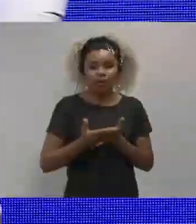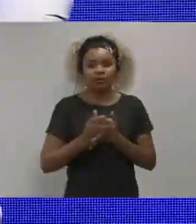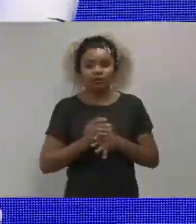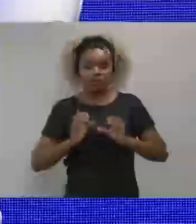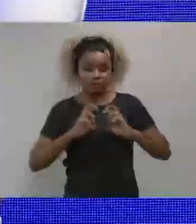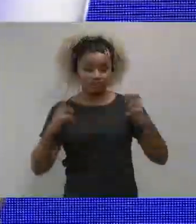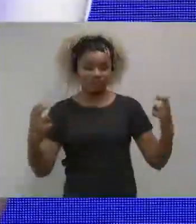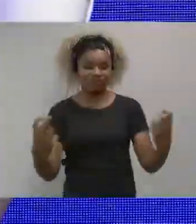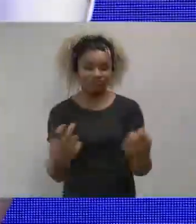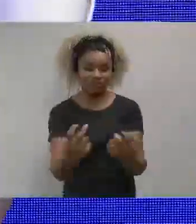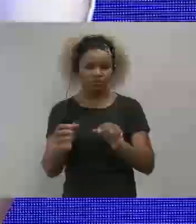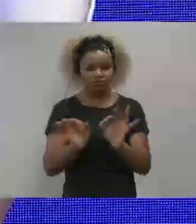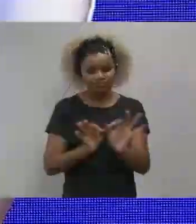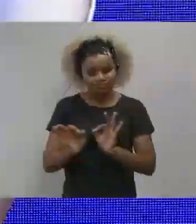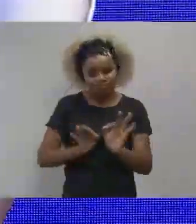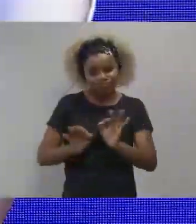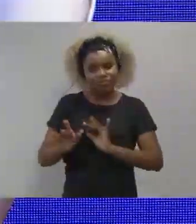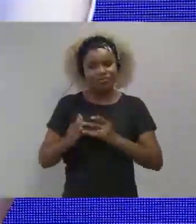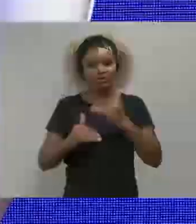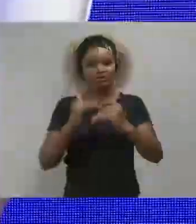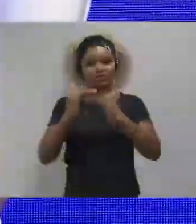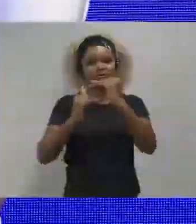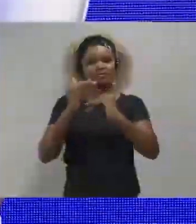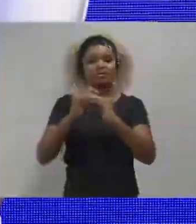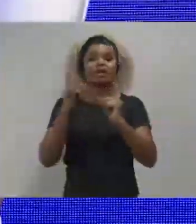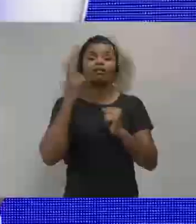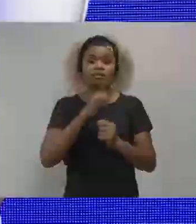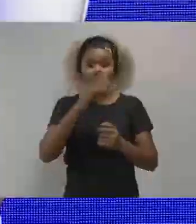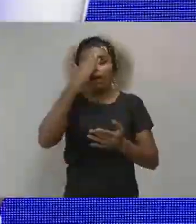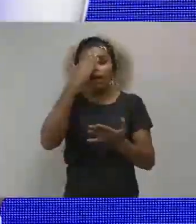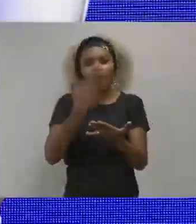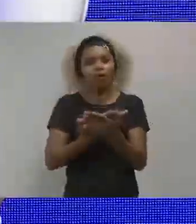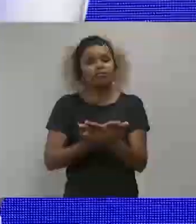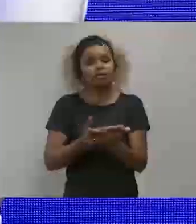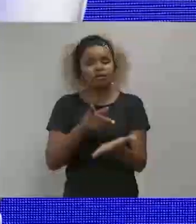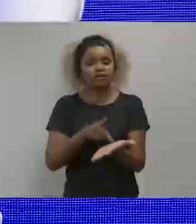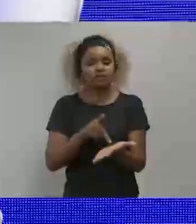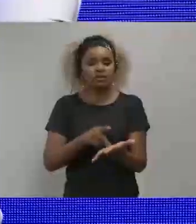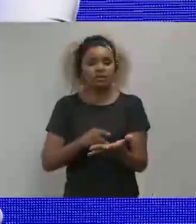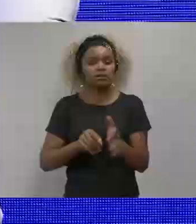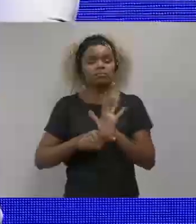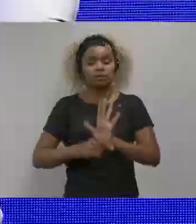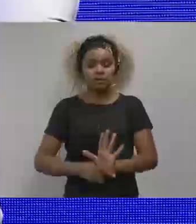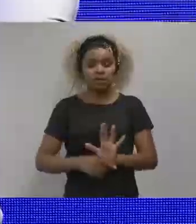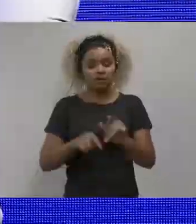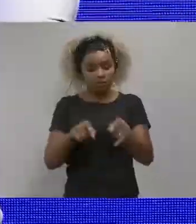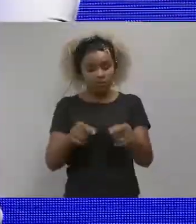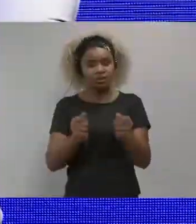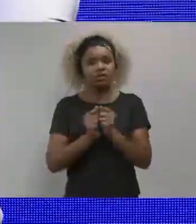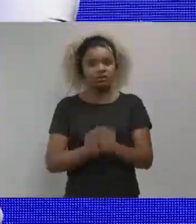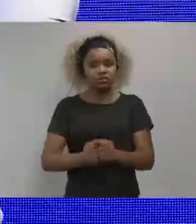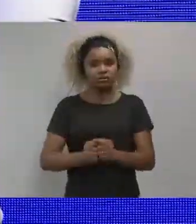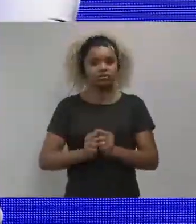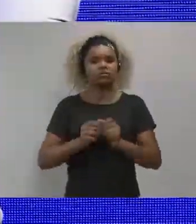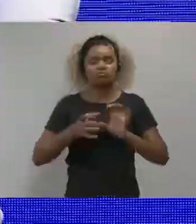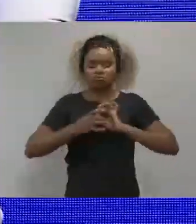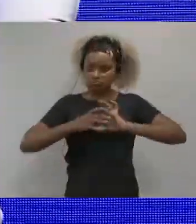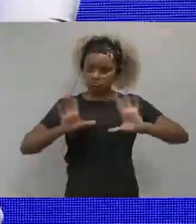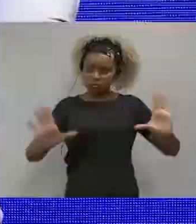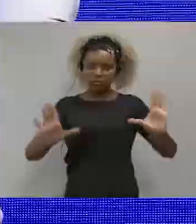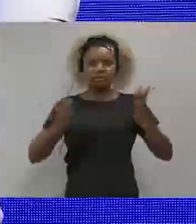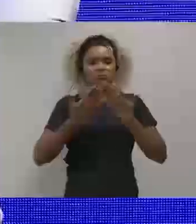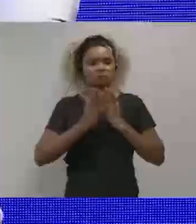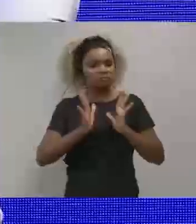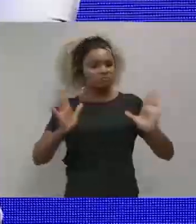and you start compoundly to build this way, you can create this environment that is of trust, and you show that you are